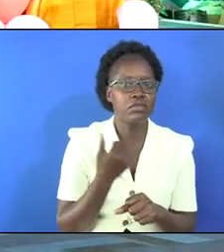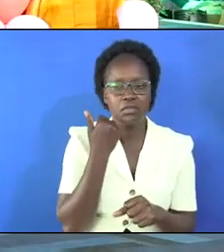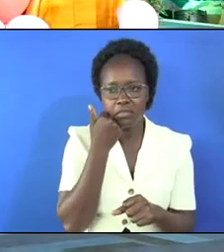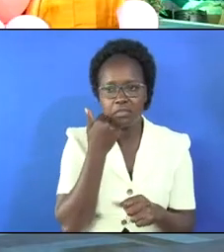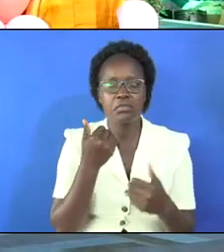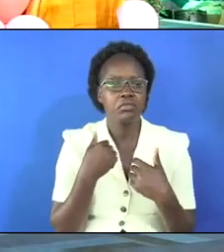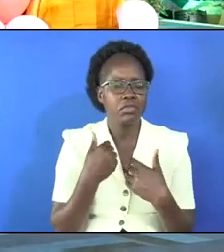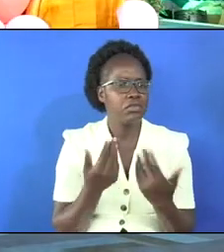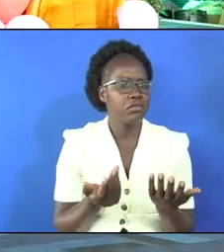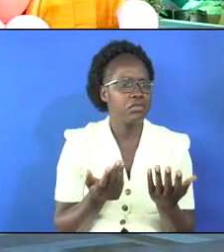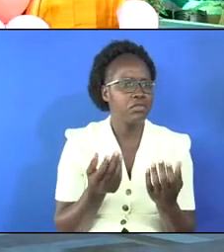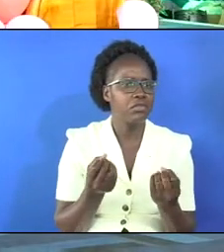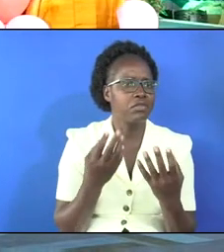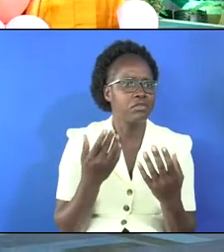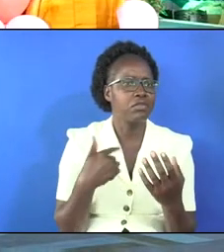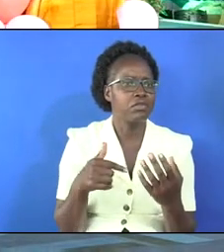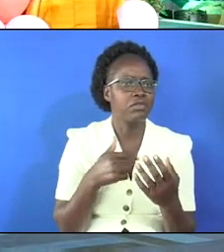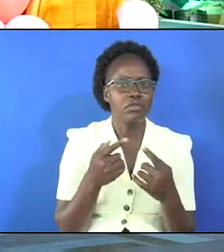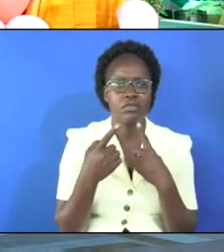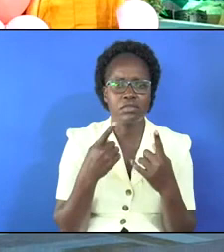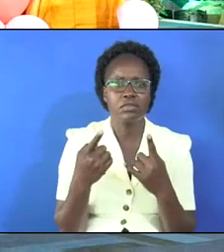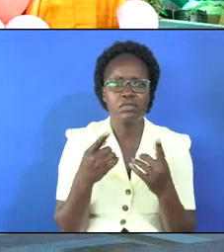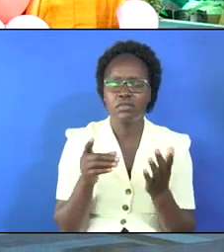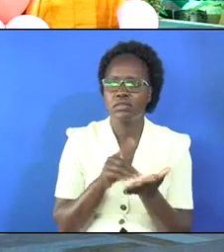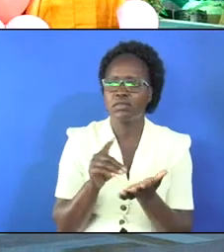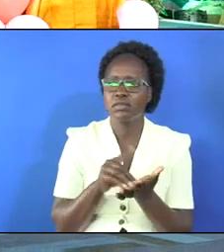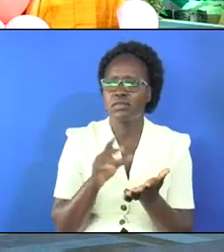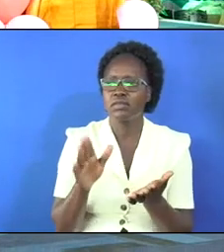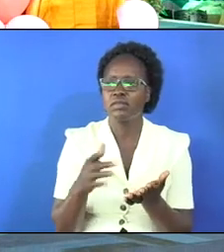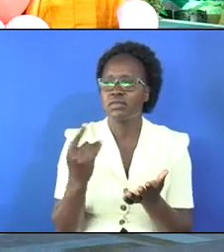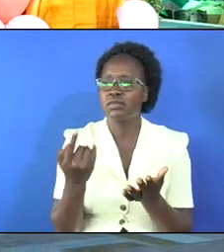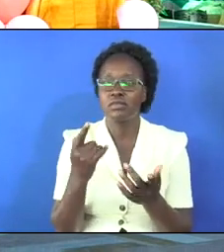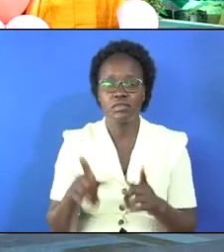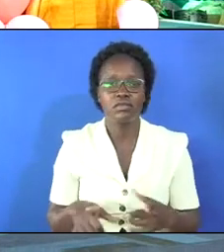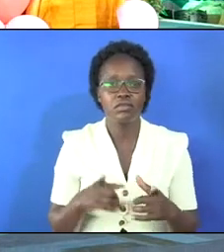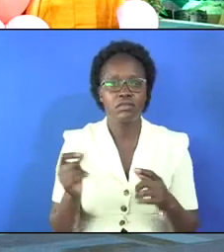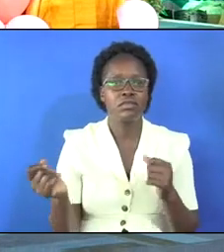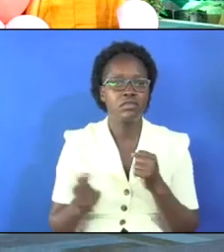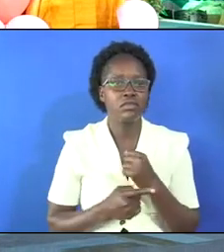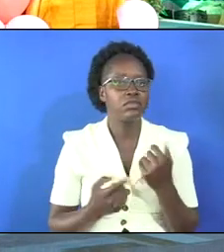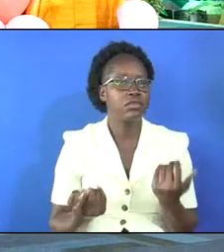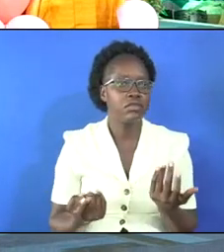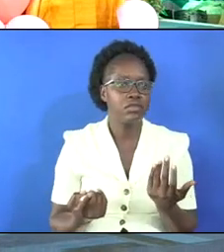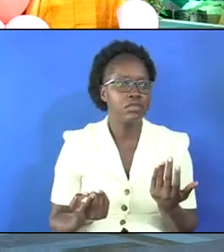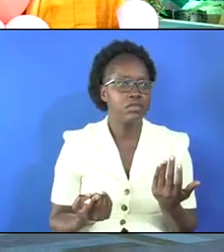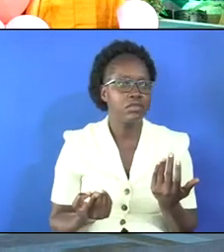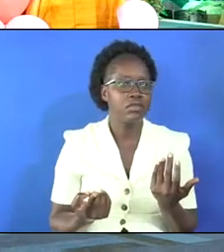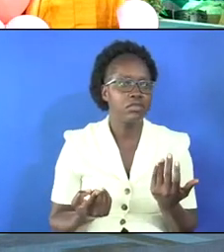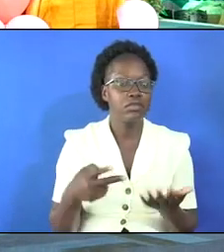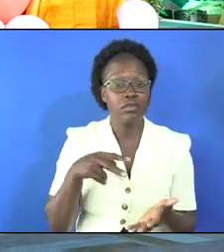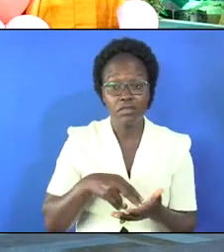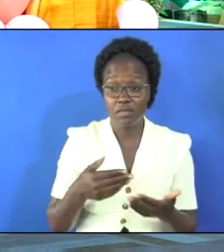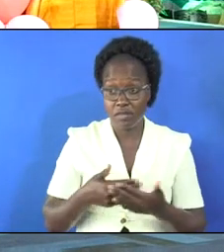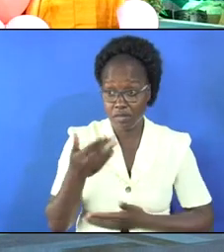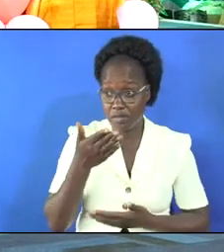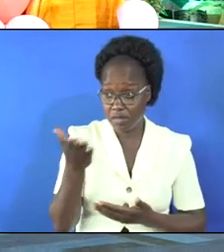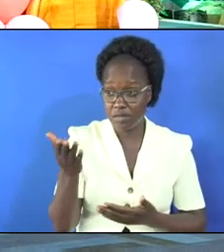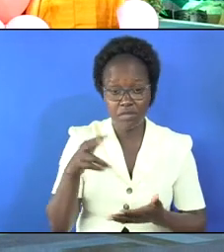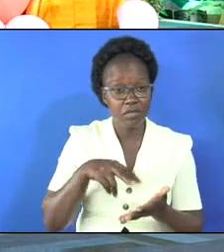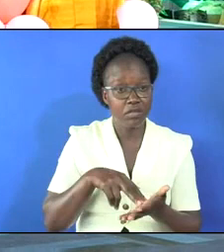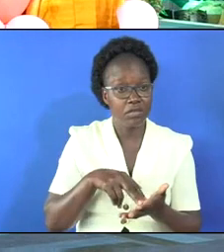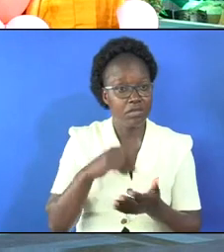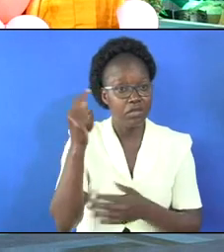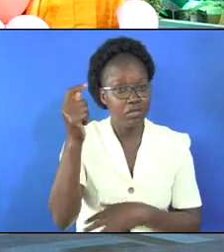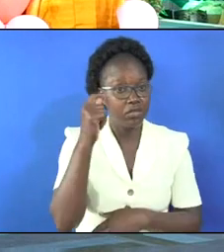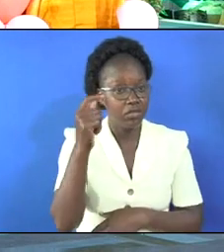sickness that i have many of us have been told by doctors that they will only live for one month and they are standing before you here with